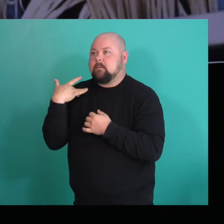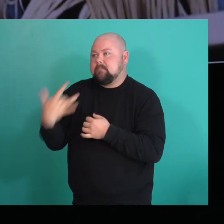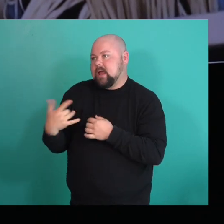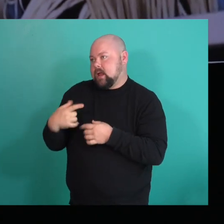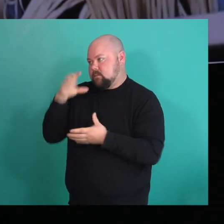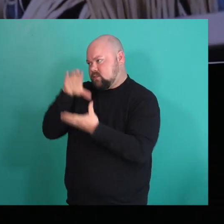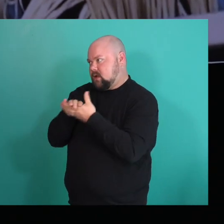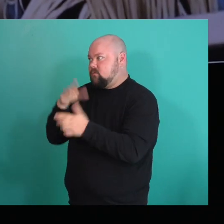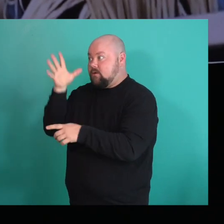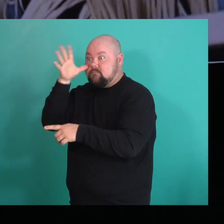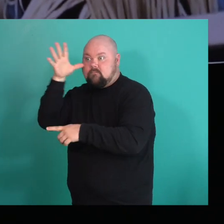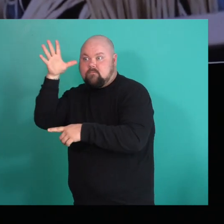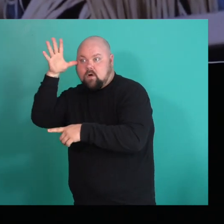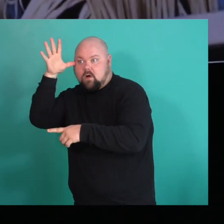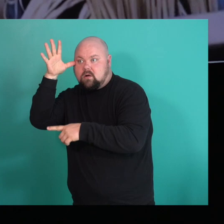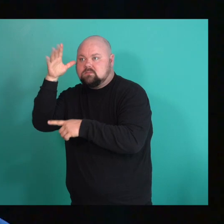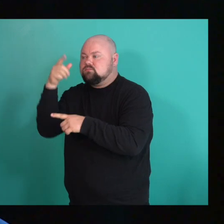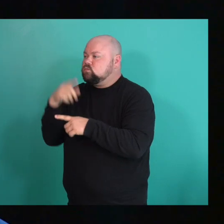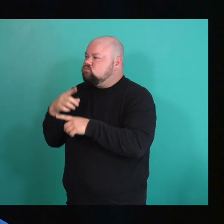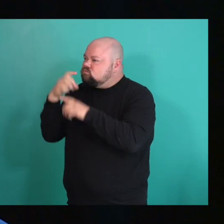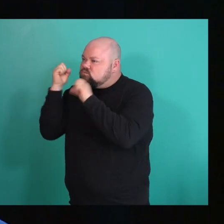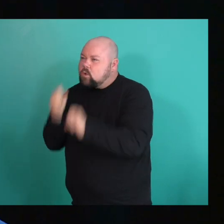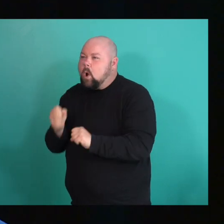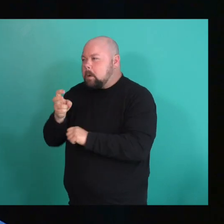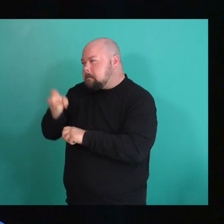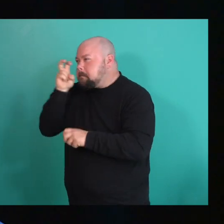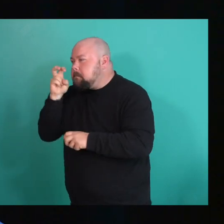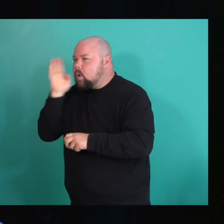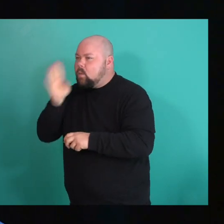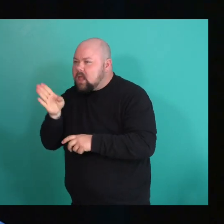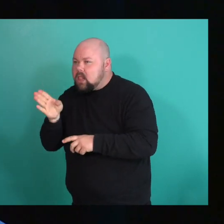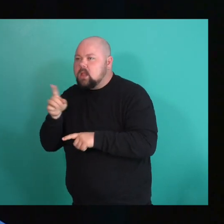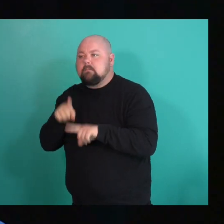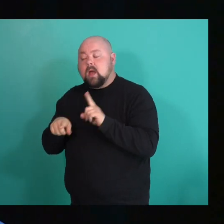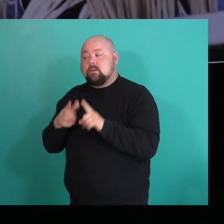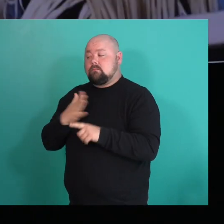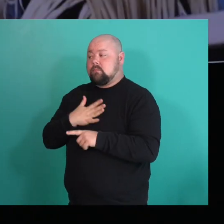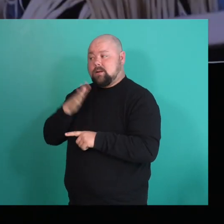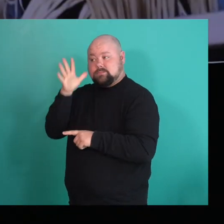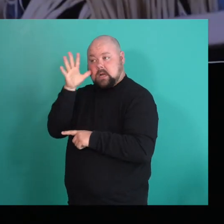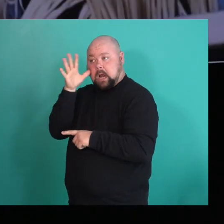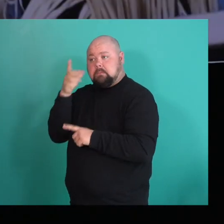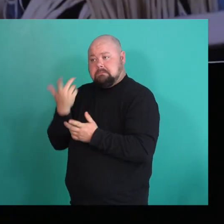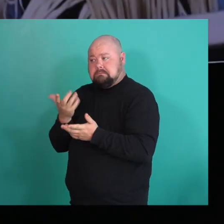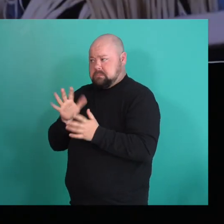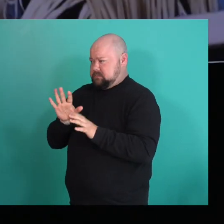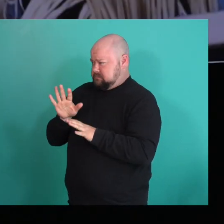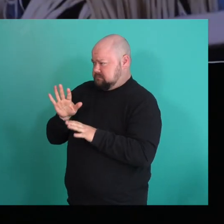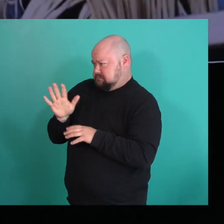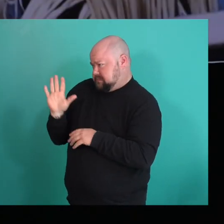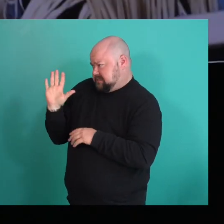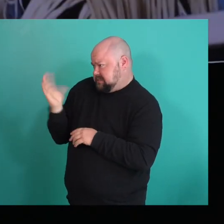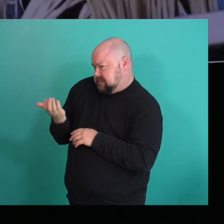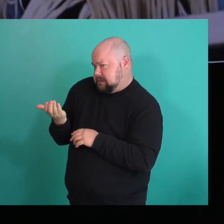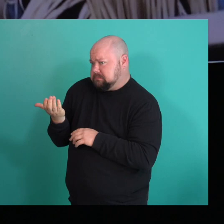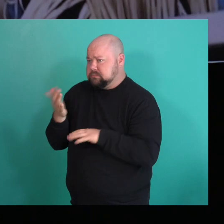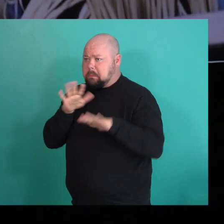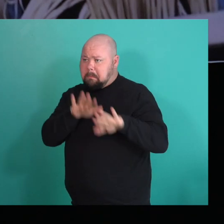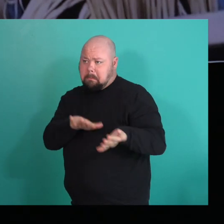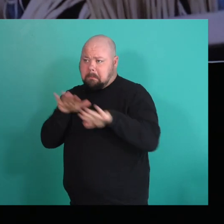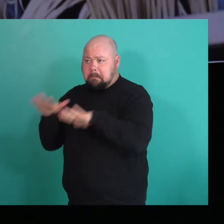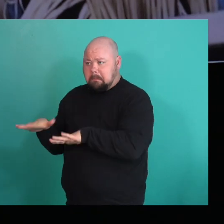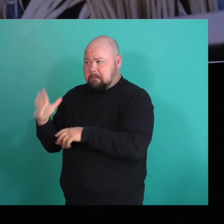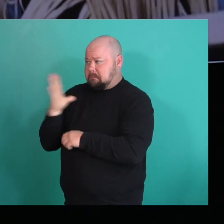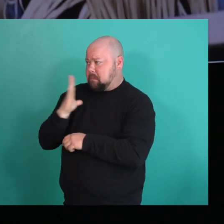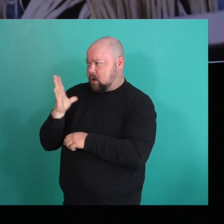like wanting, you the next generation to be a certain way. Um, but dad has been surprisingly chill. Um, and I've actually been in the